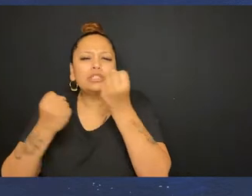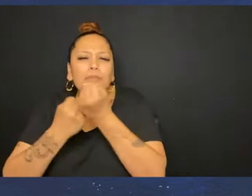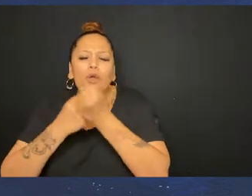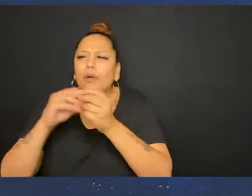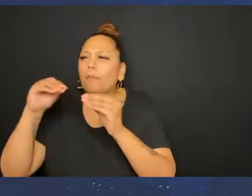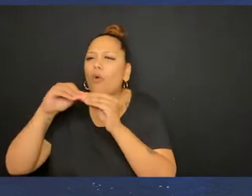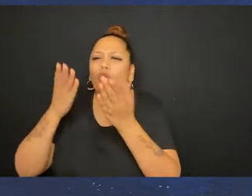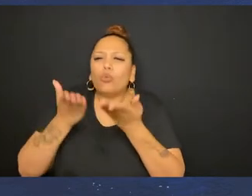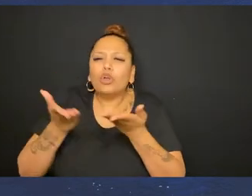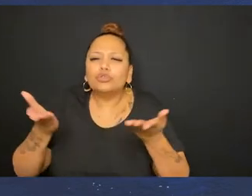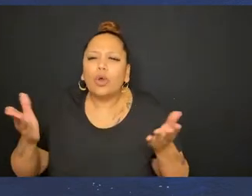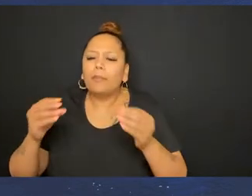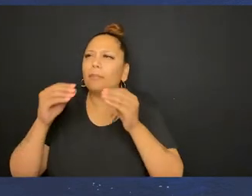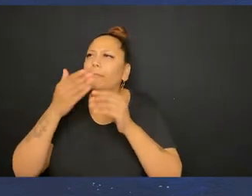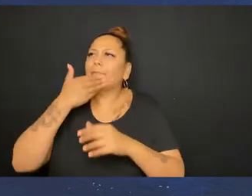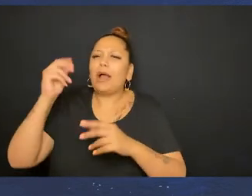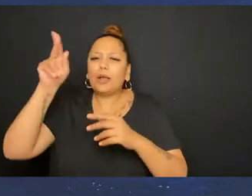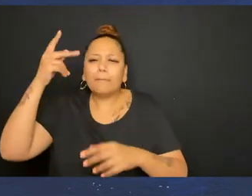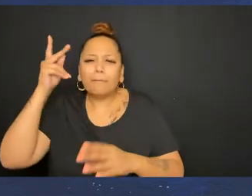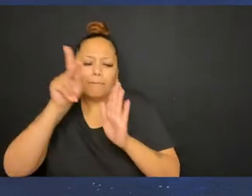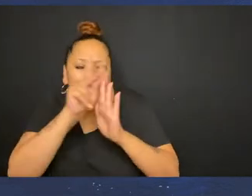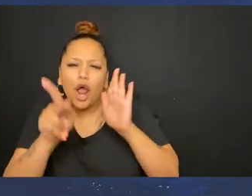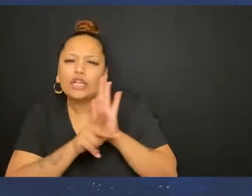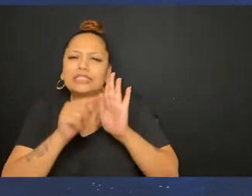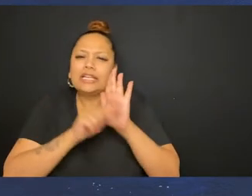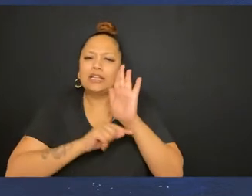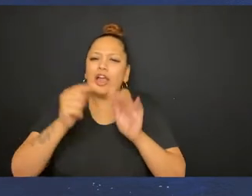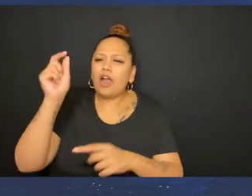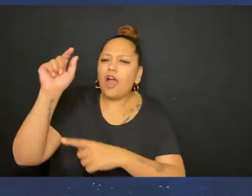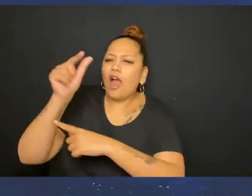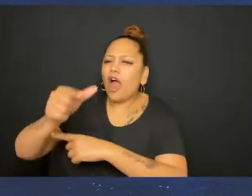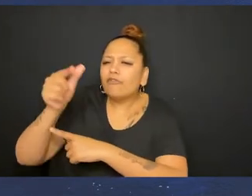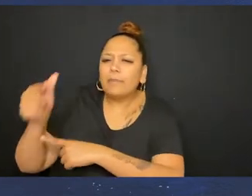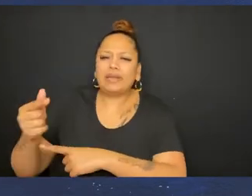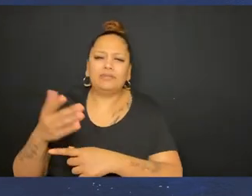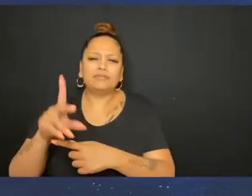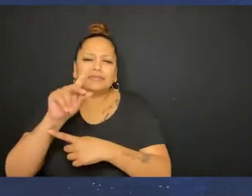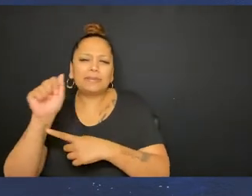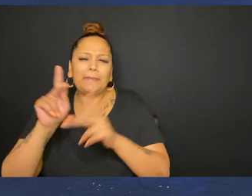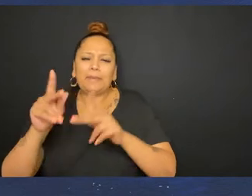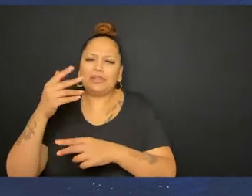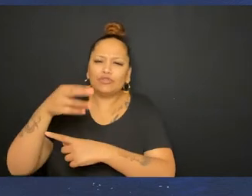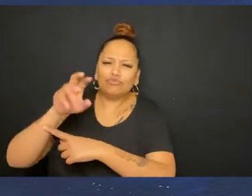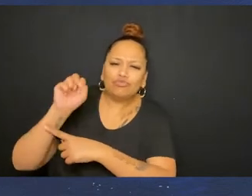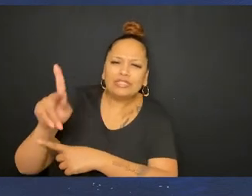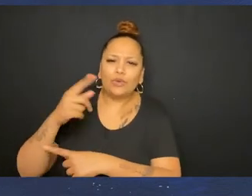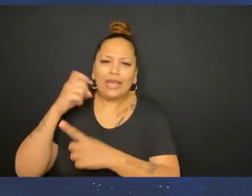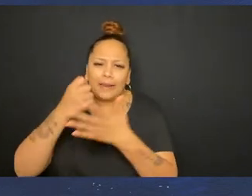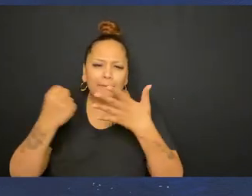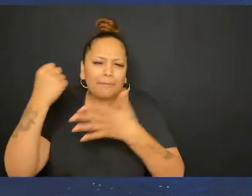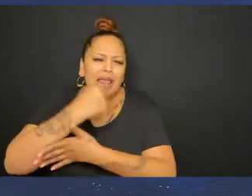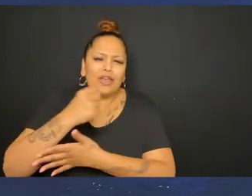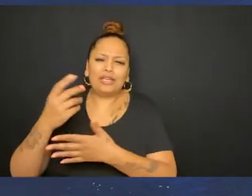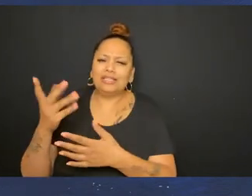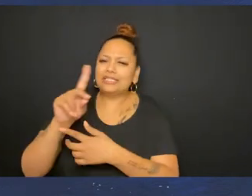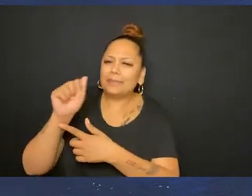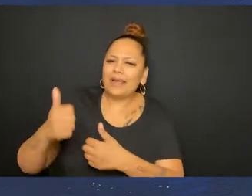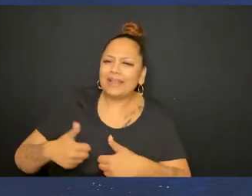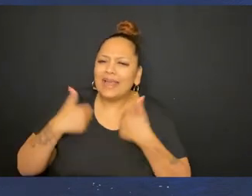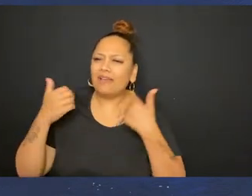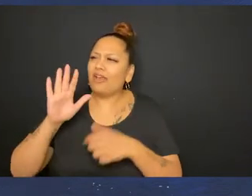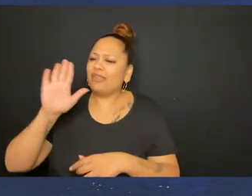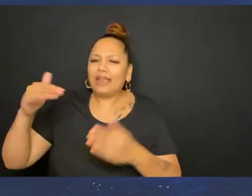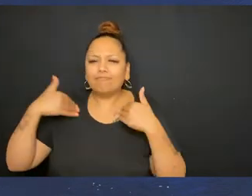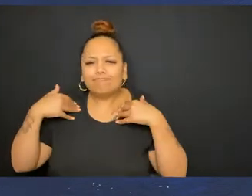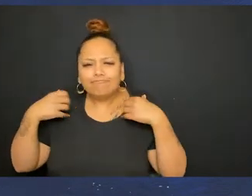more support and more resources Better policies from the government Disabled people are at more risk And we need to